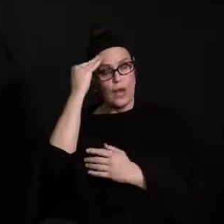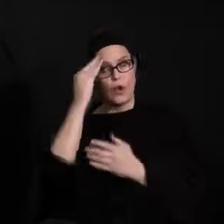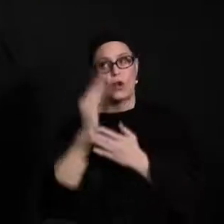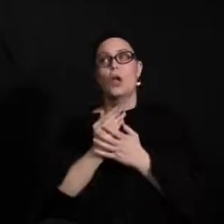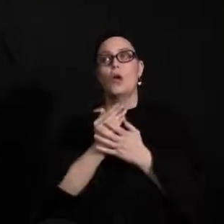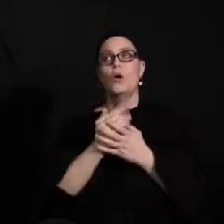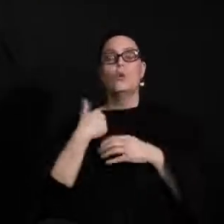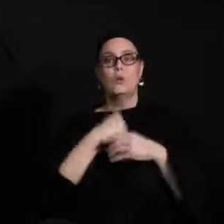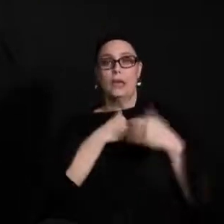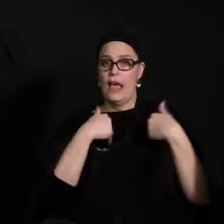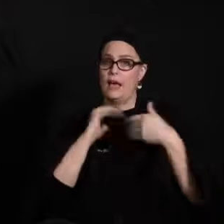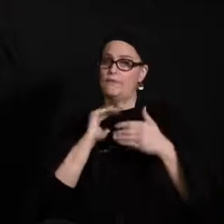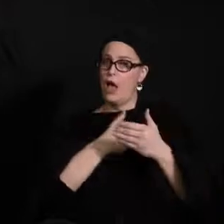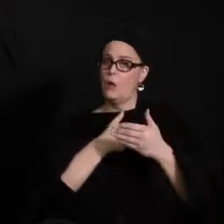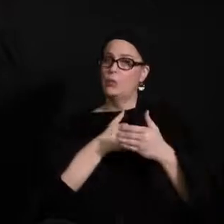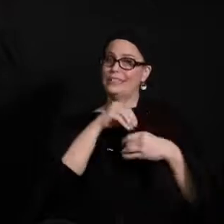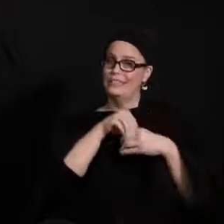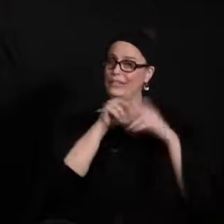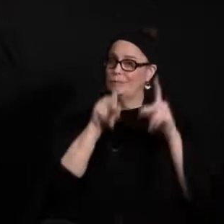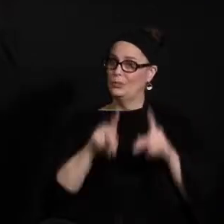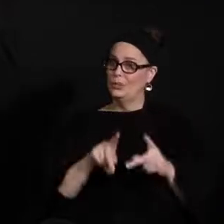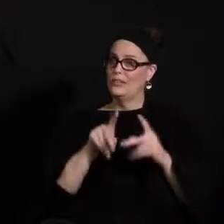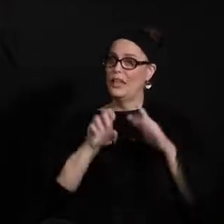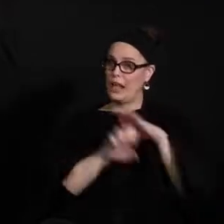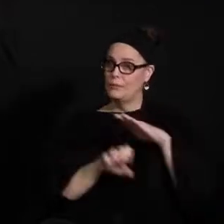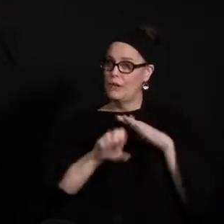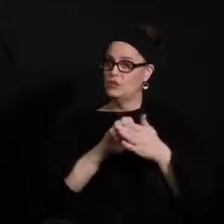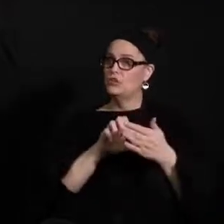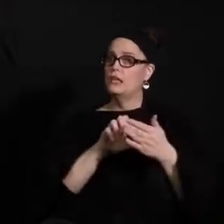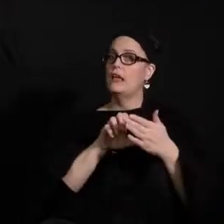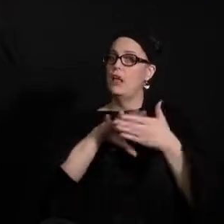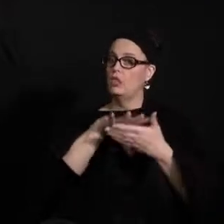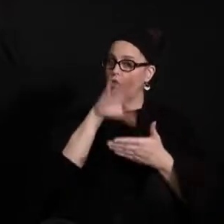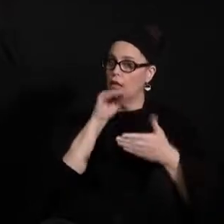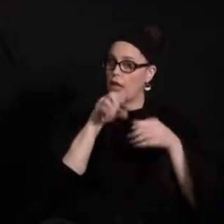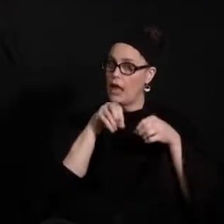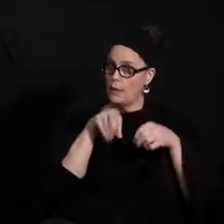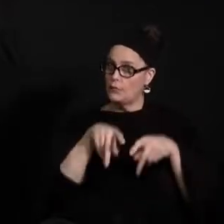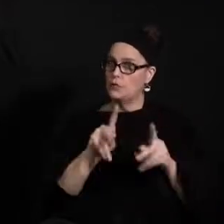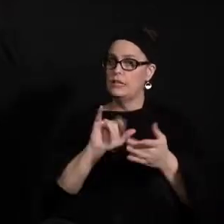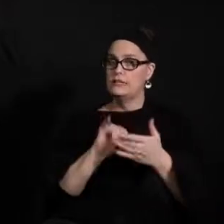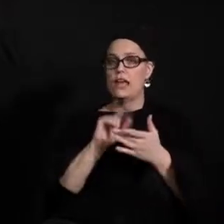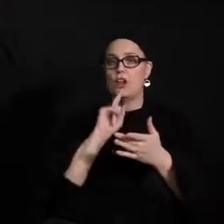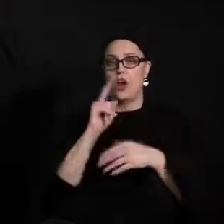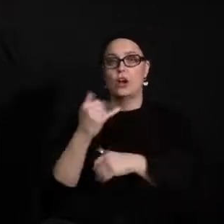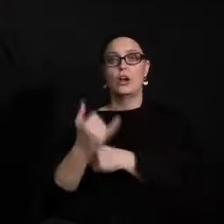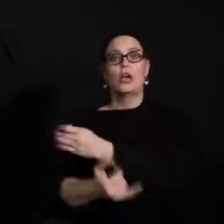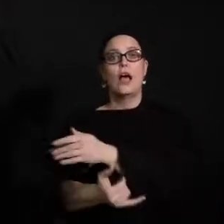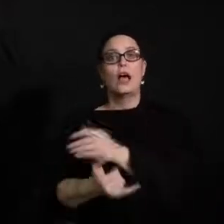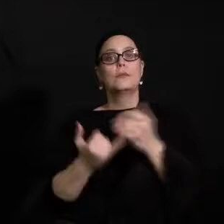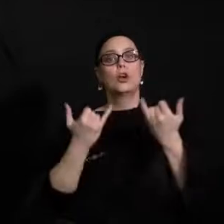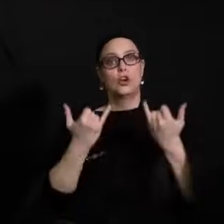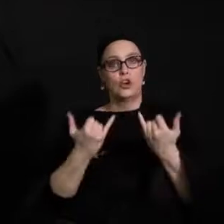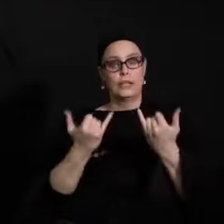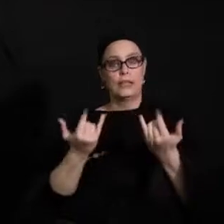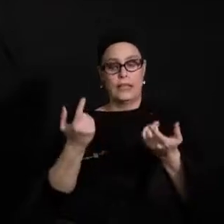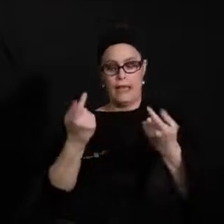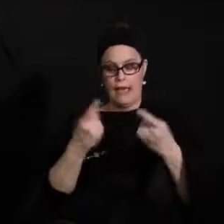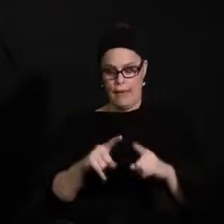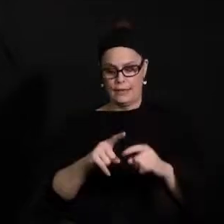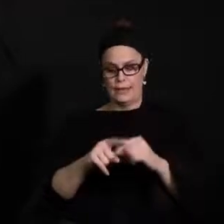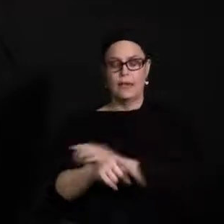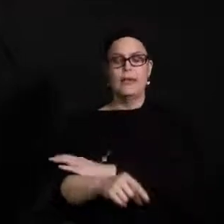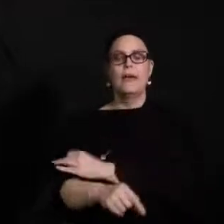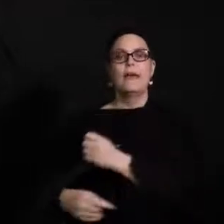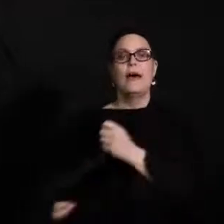have our in-person elementary learning opportunities that are happening. We also have our on-site learning that is going